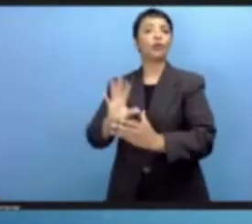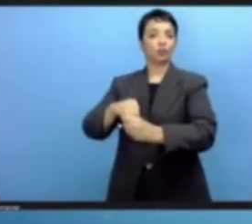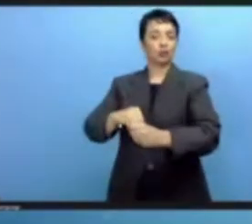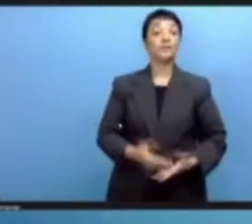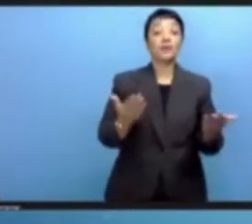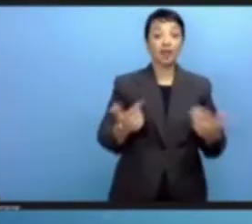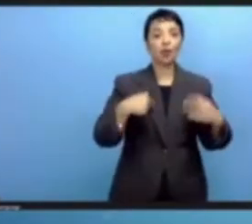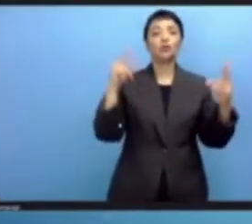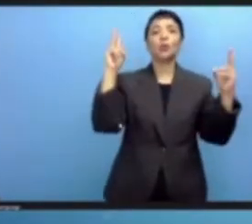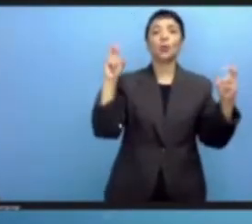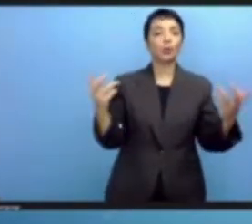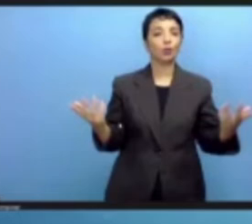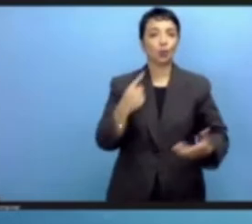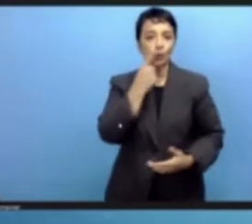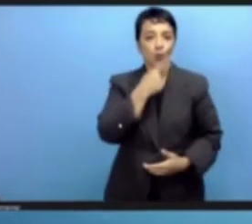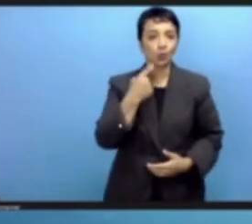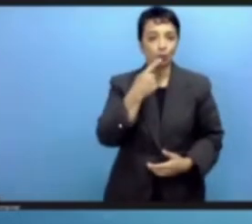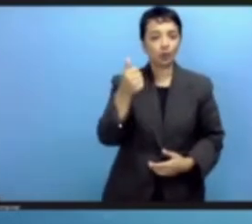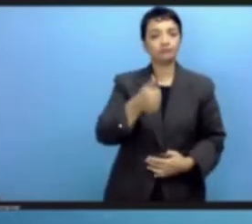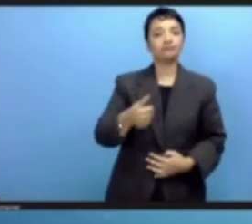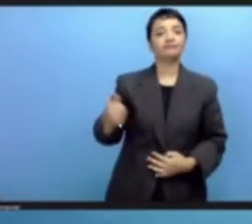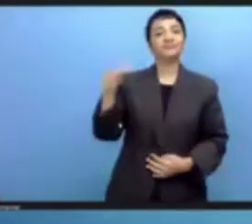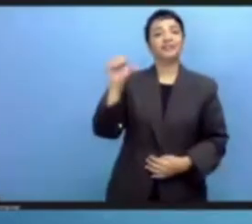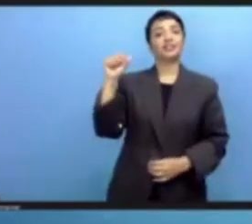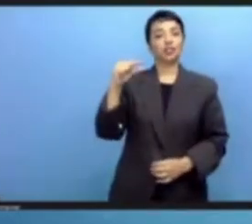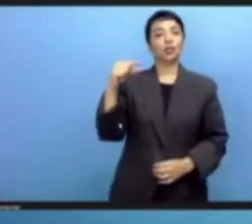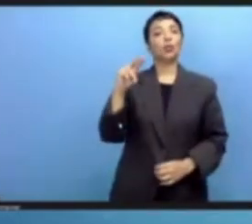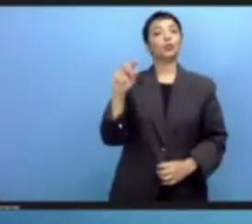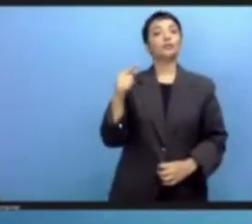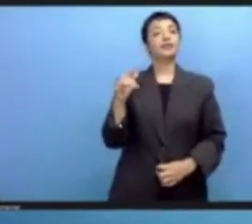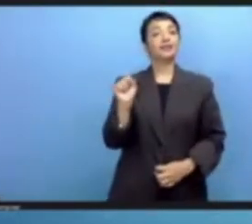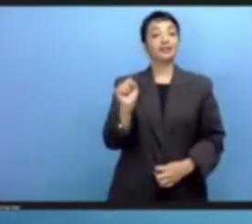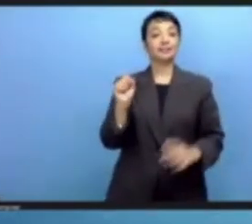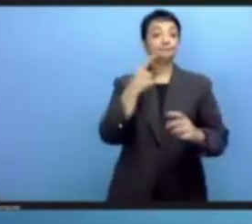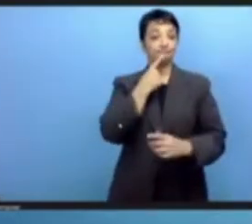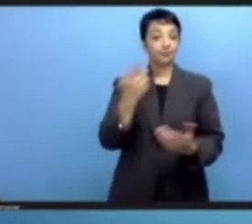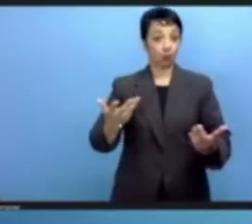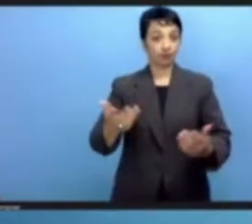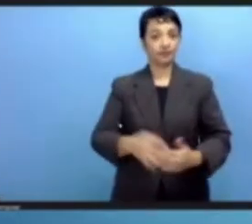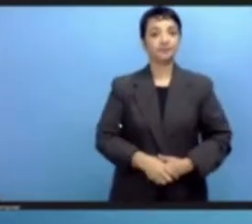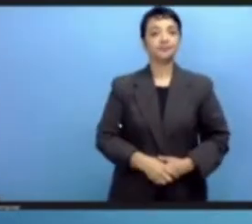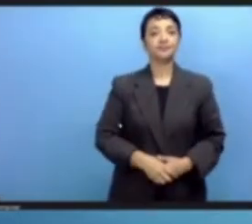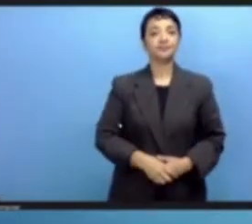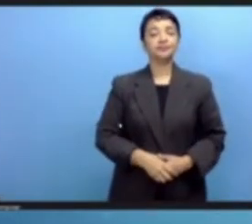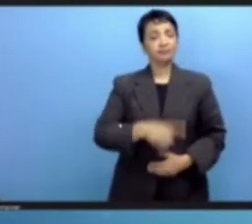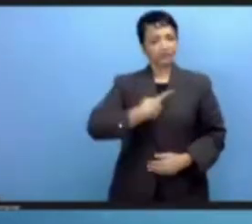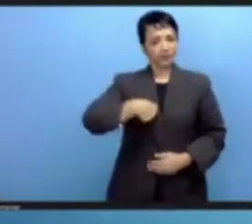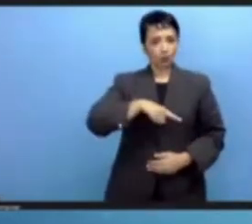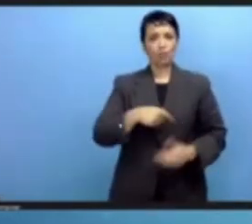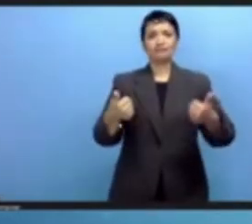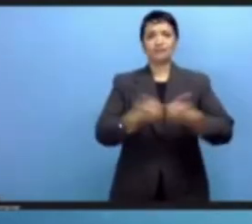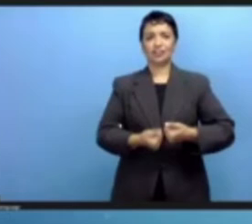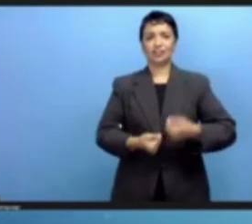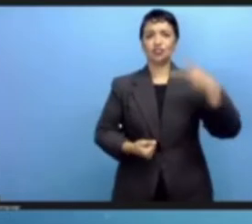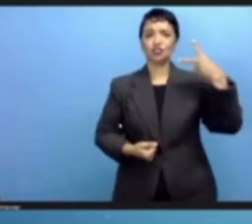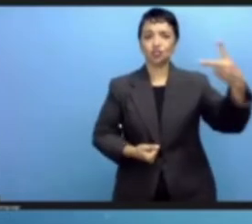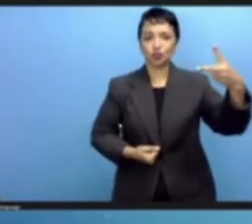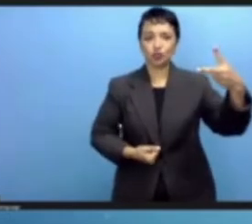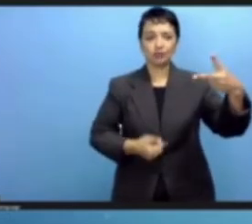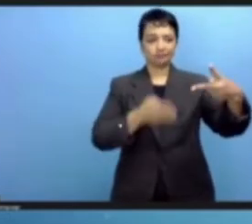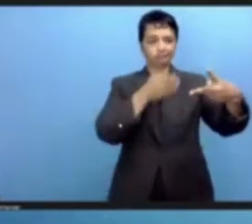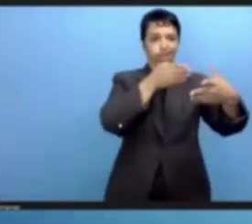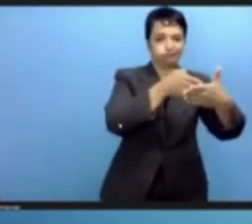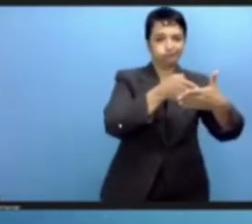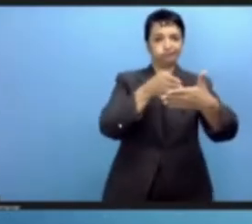UN Secretary-General Antonio Guterres who said there are two key challenges that you are facing in the 21st